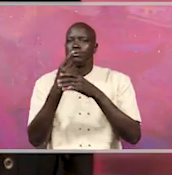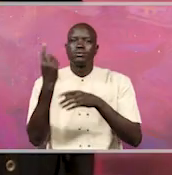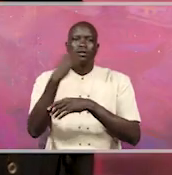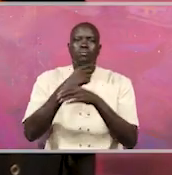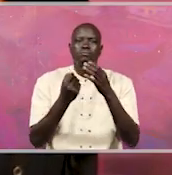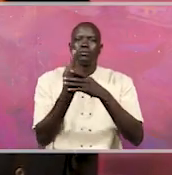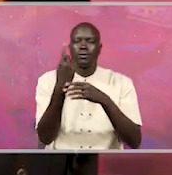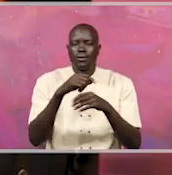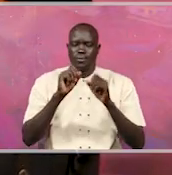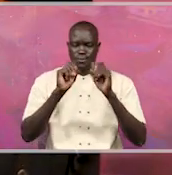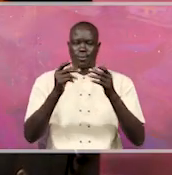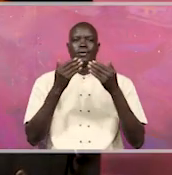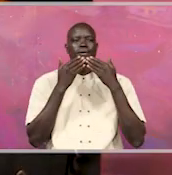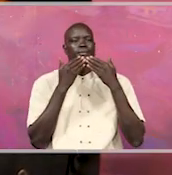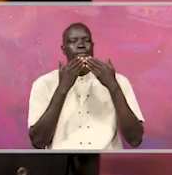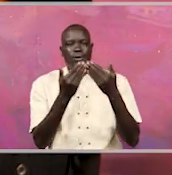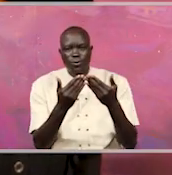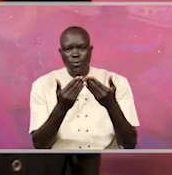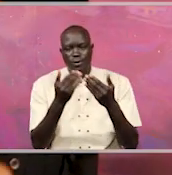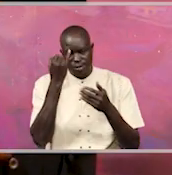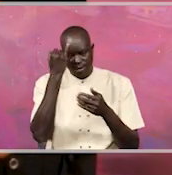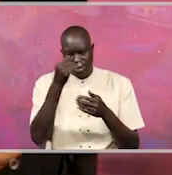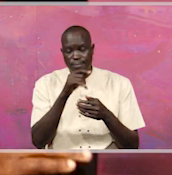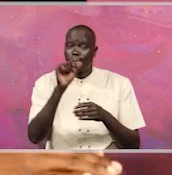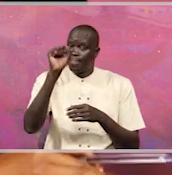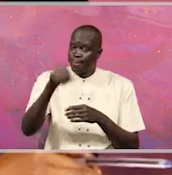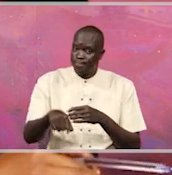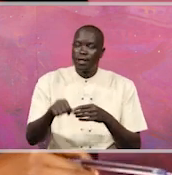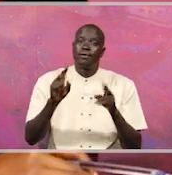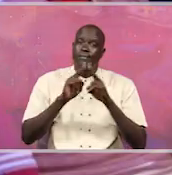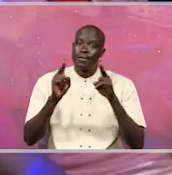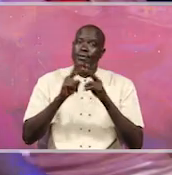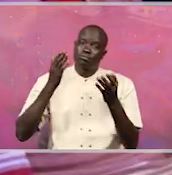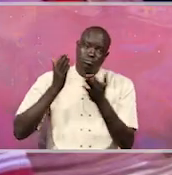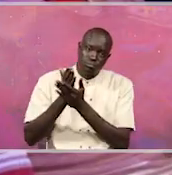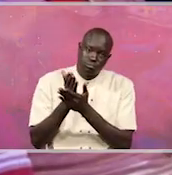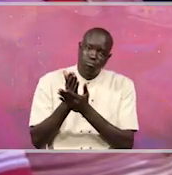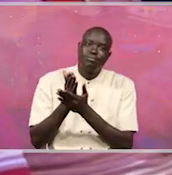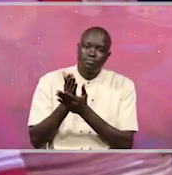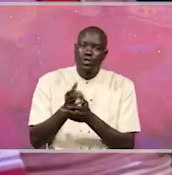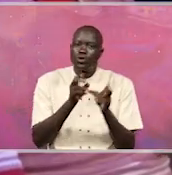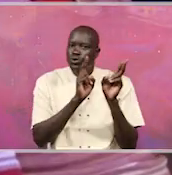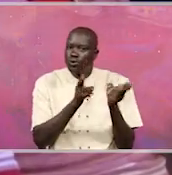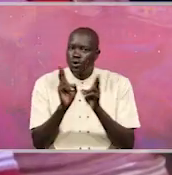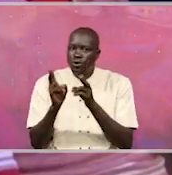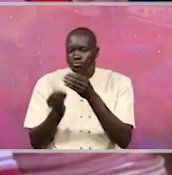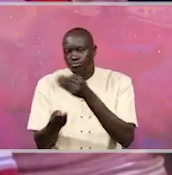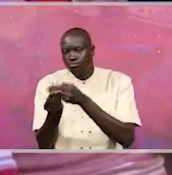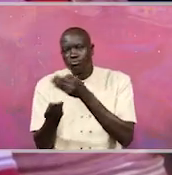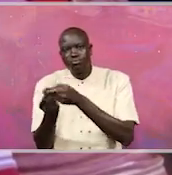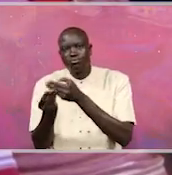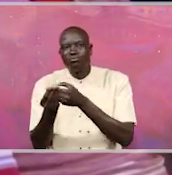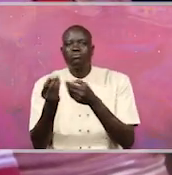Thank you for the intervention. Yes, it is very true that now the normal briberies